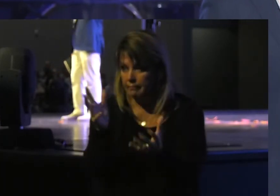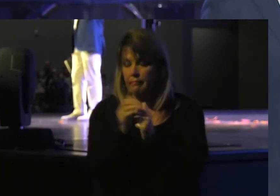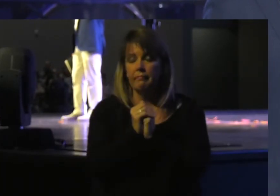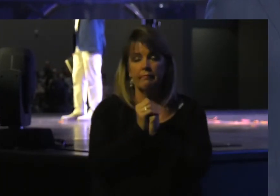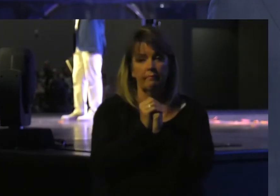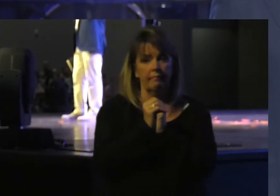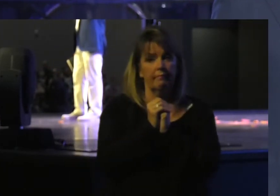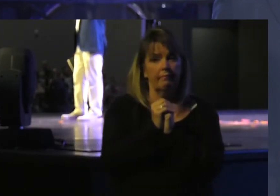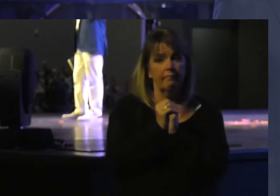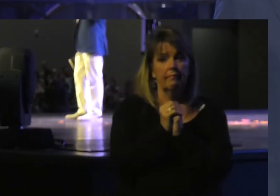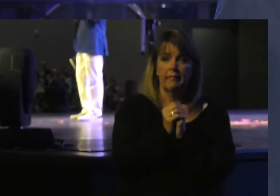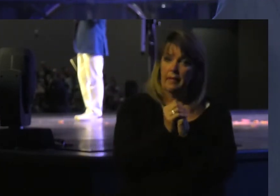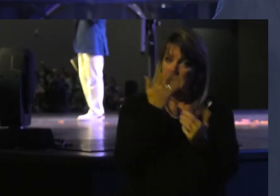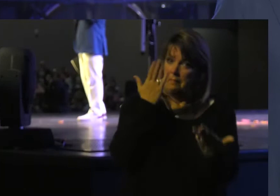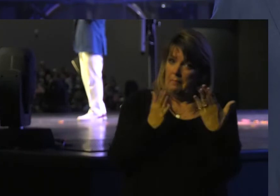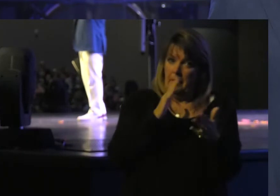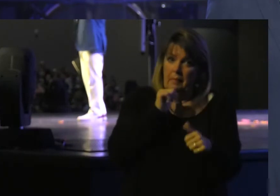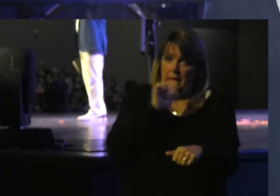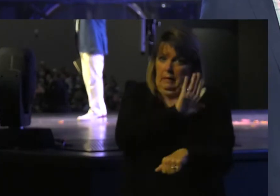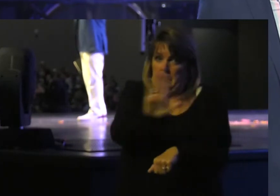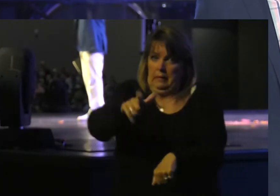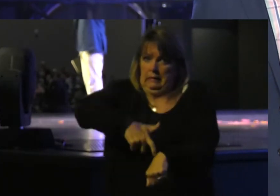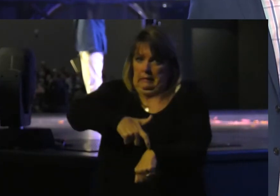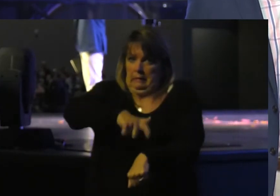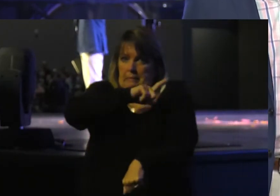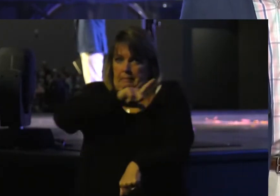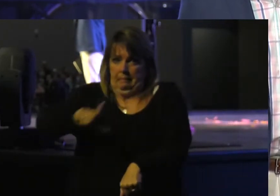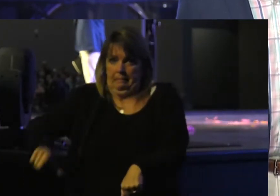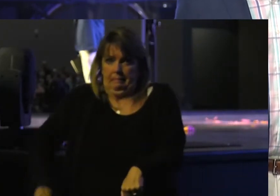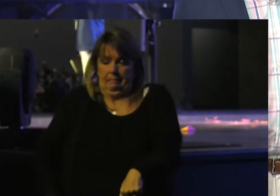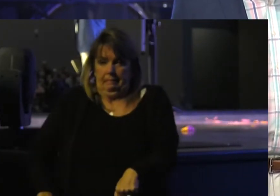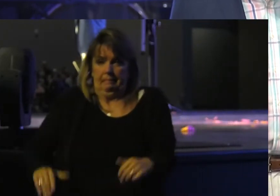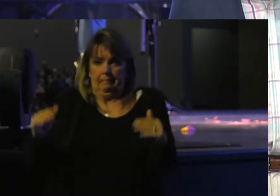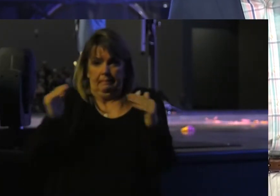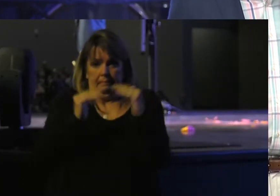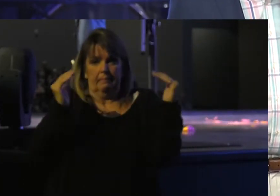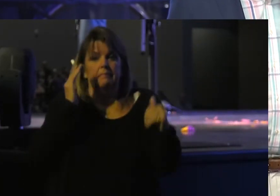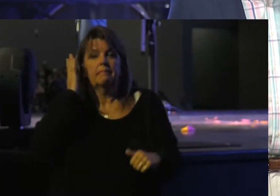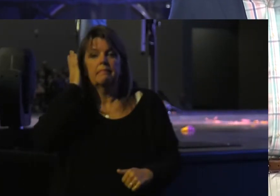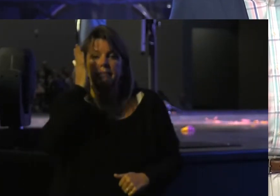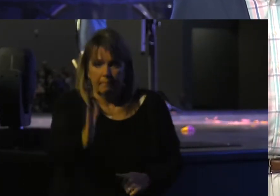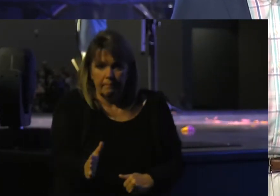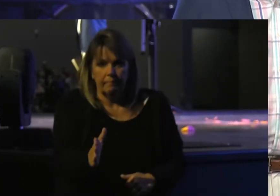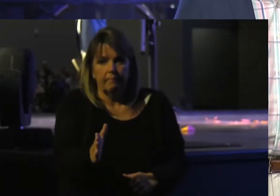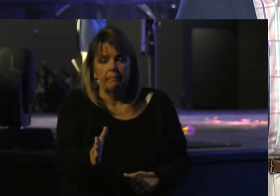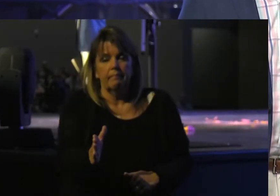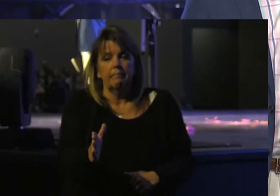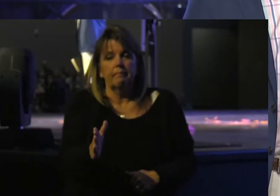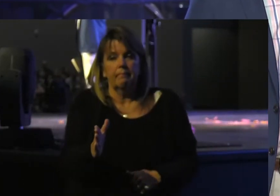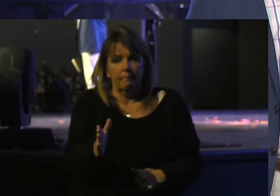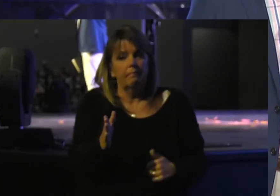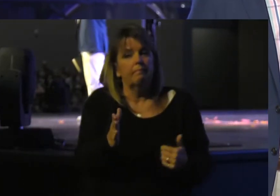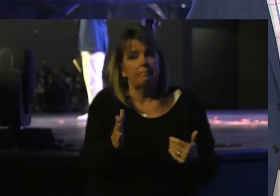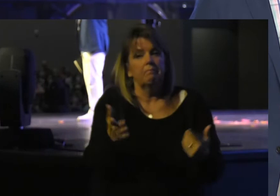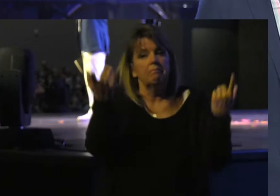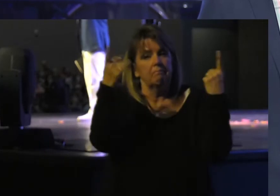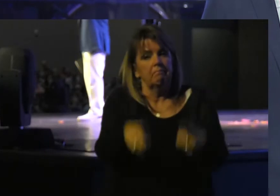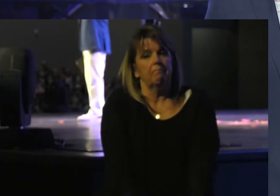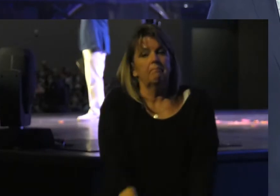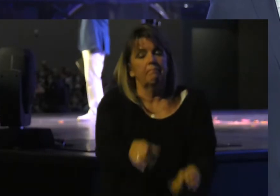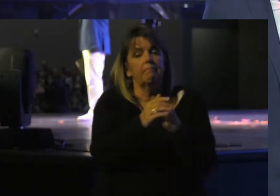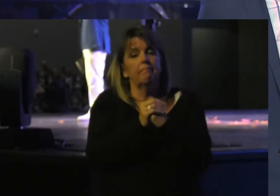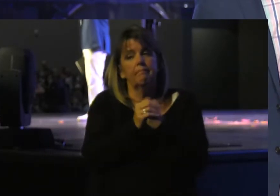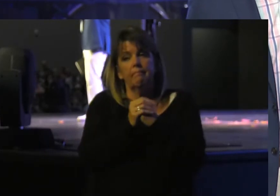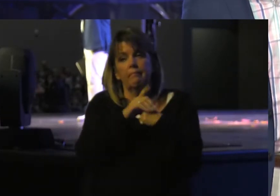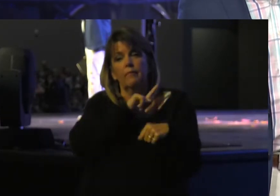while The timing May not Be yours The Lord's Justice Will be Played Out He